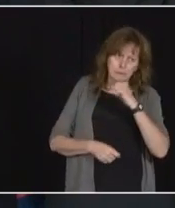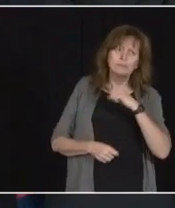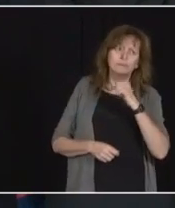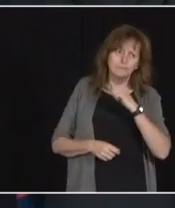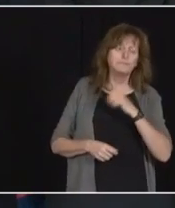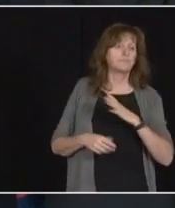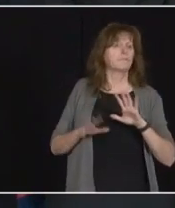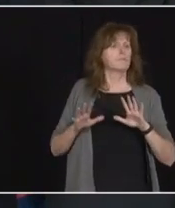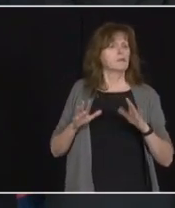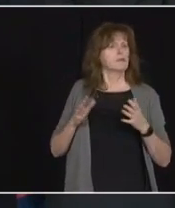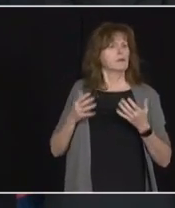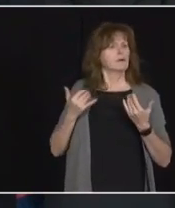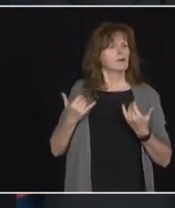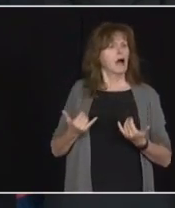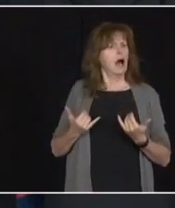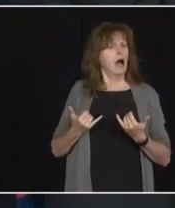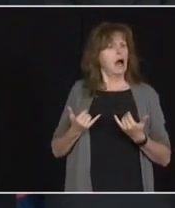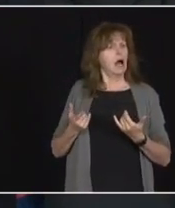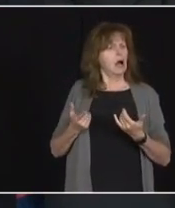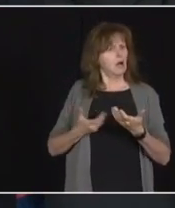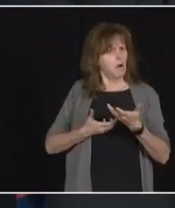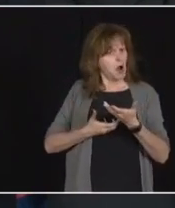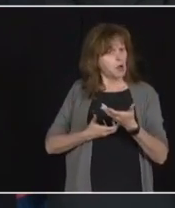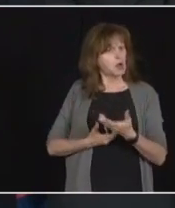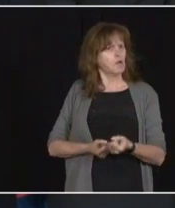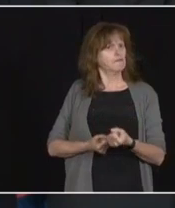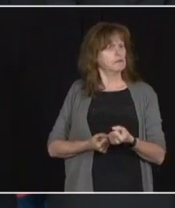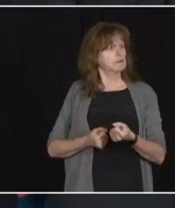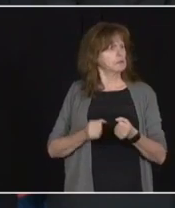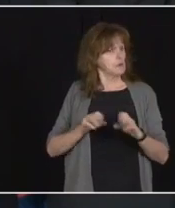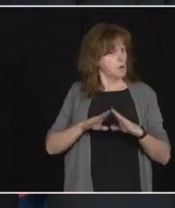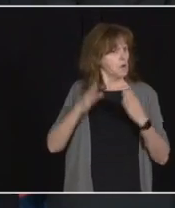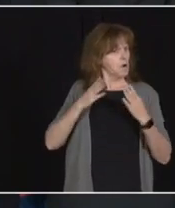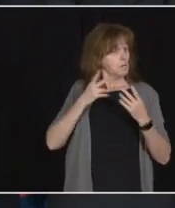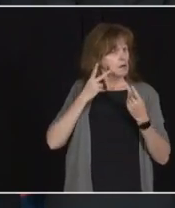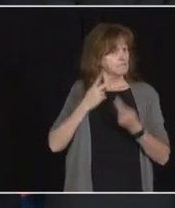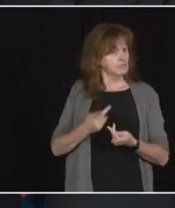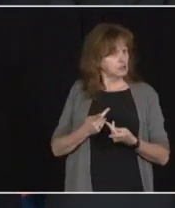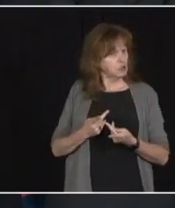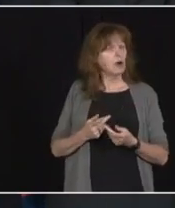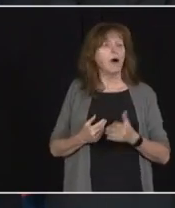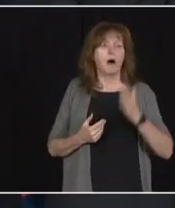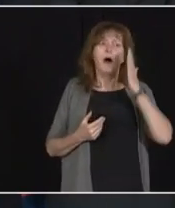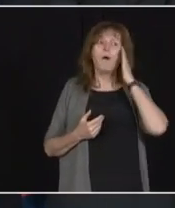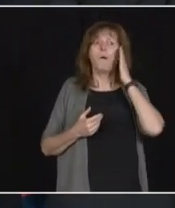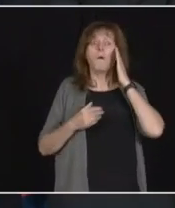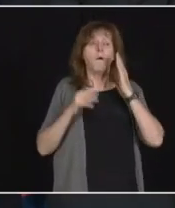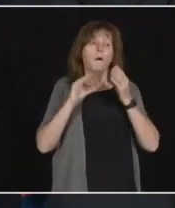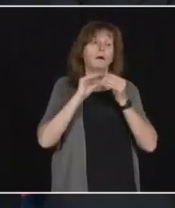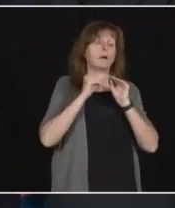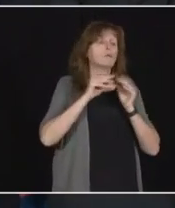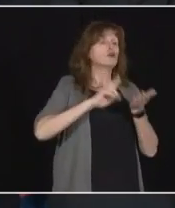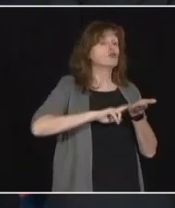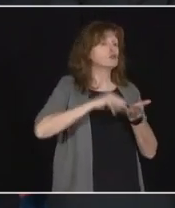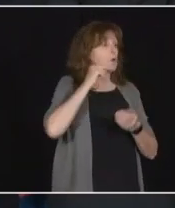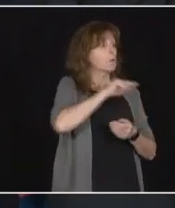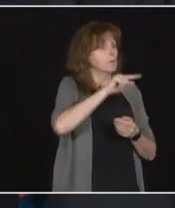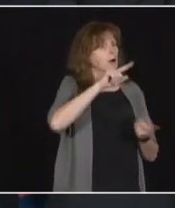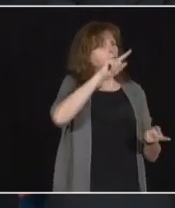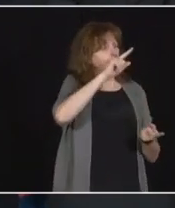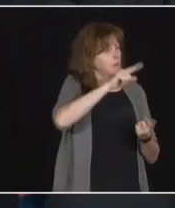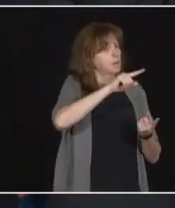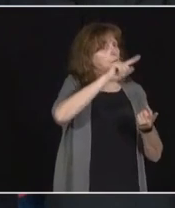bring this in now. I know the numbers of homes in active outbreak are dropping, but at the same time, there are a number of homes that are